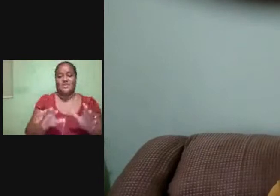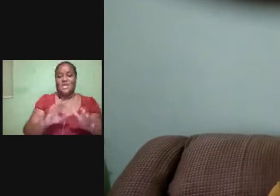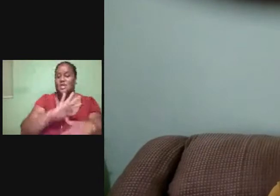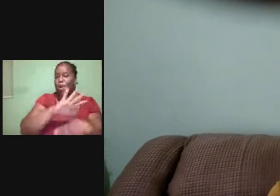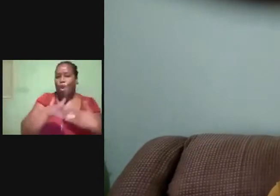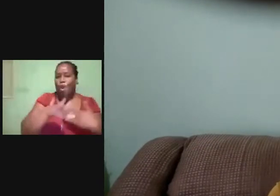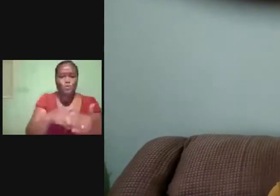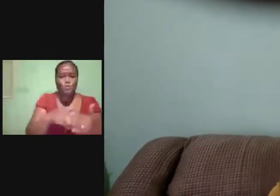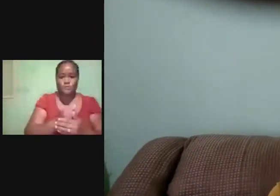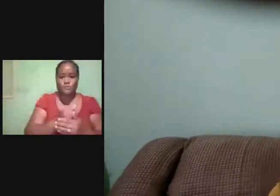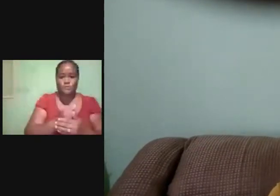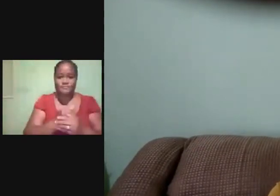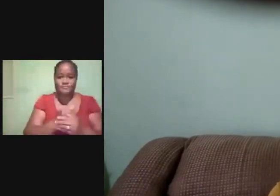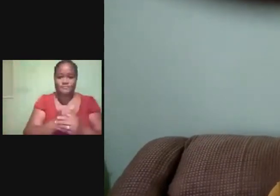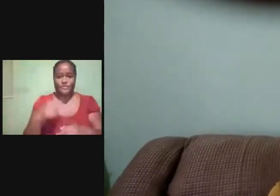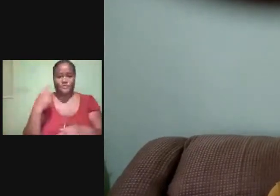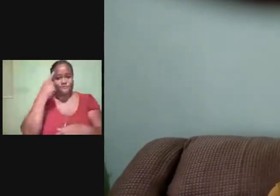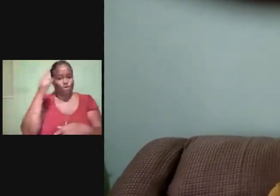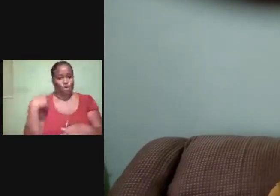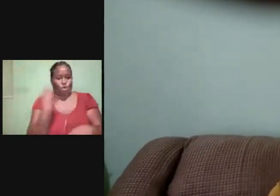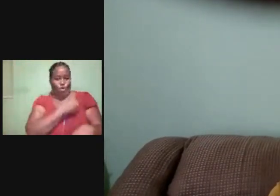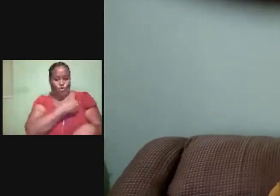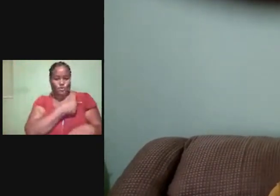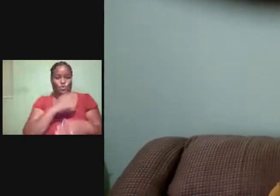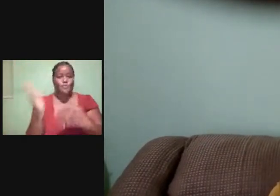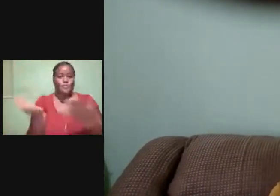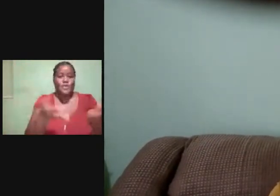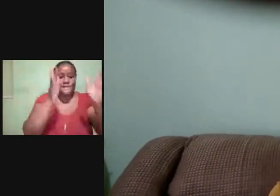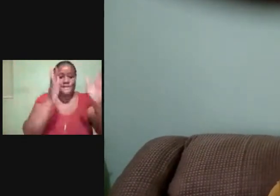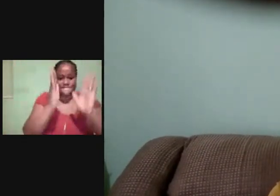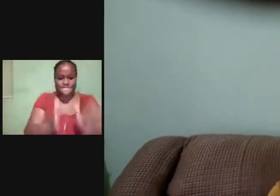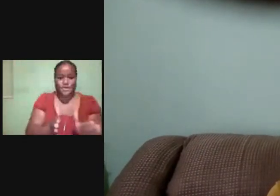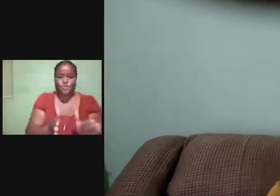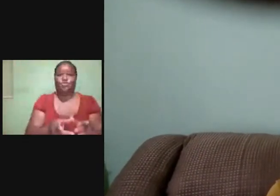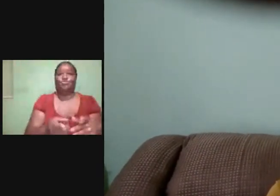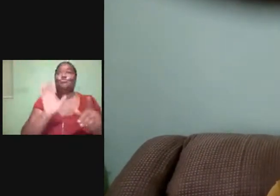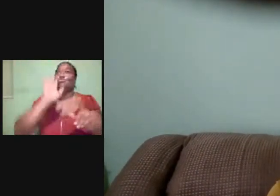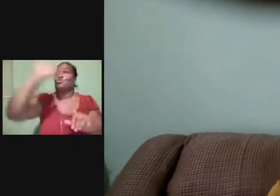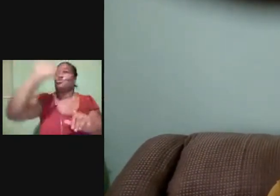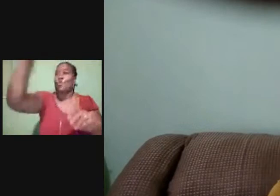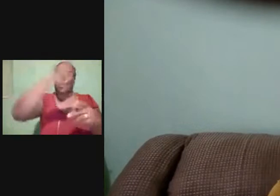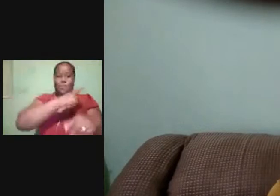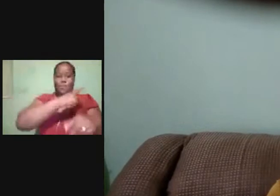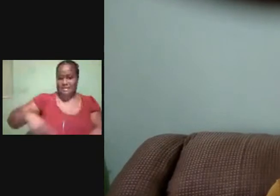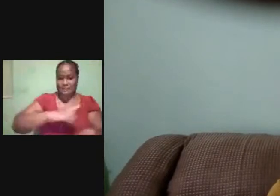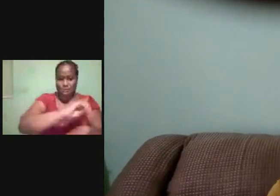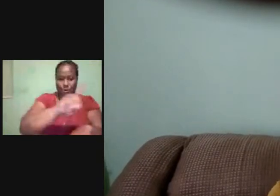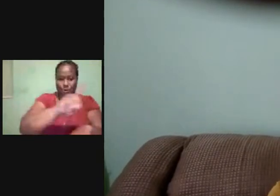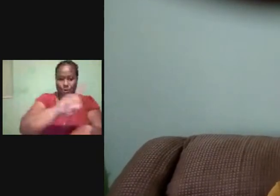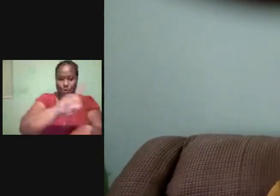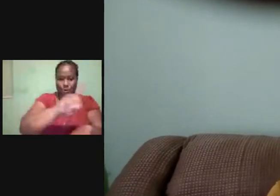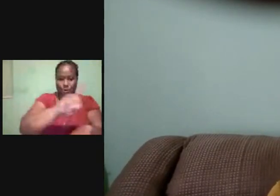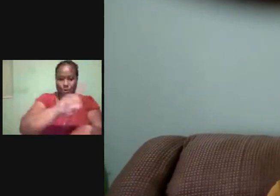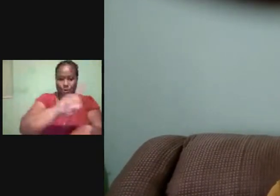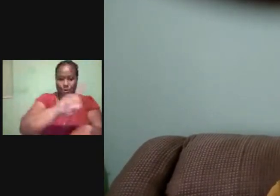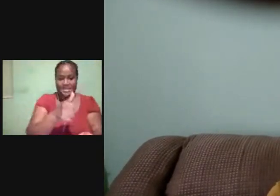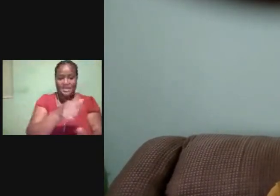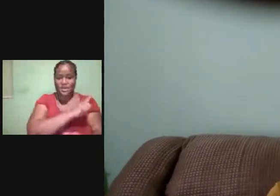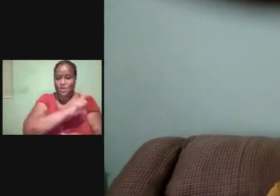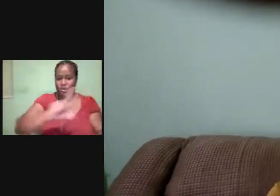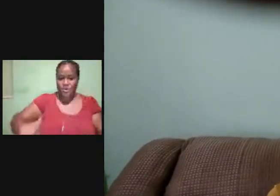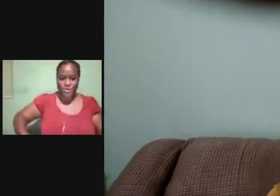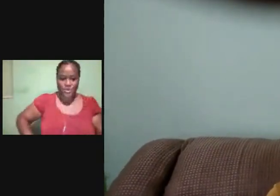bring persons to your kingdom. Lord, also I want to thank you for this